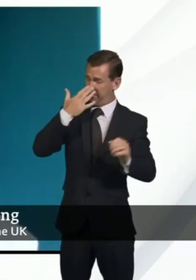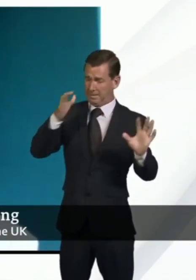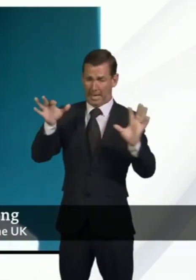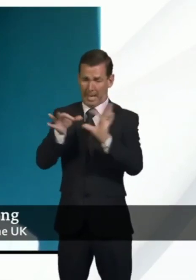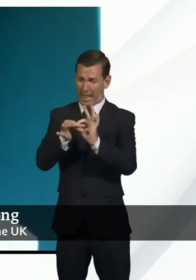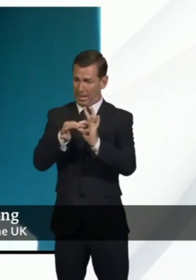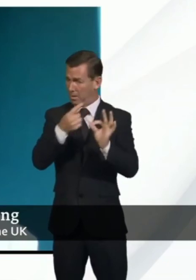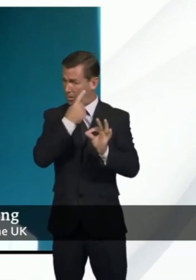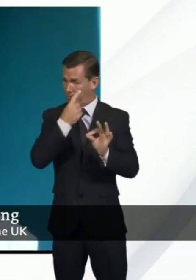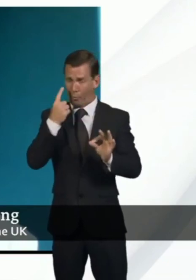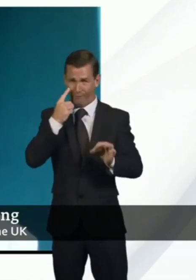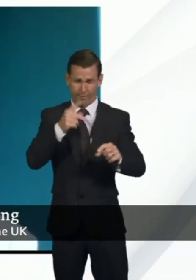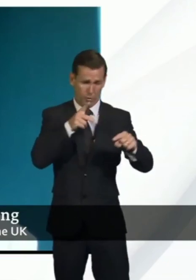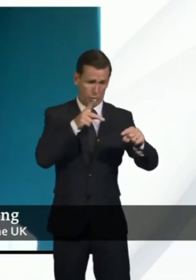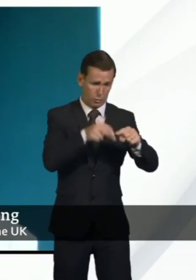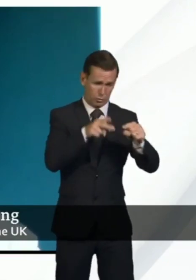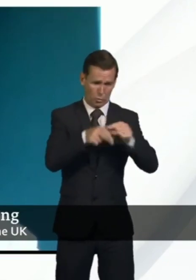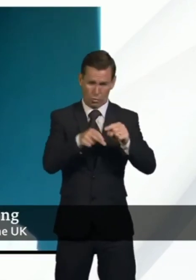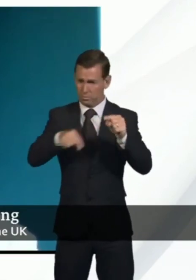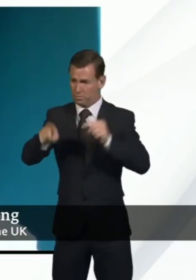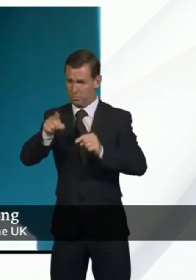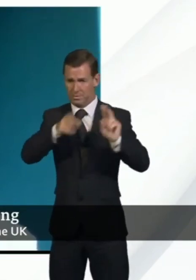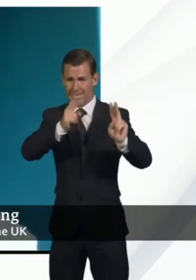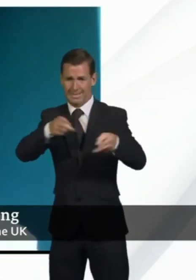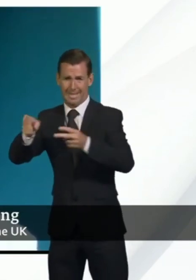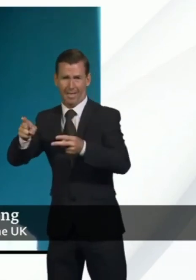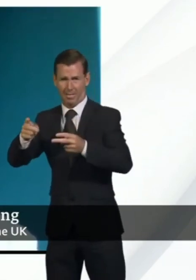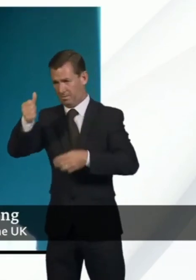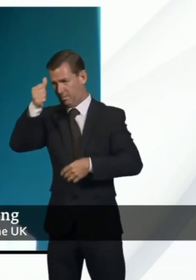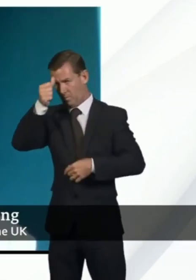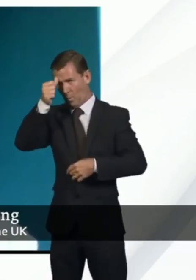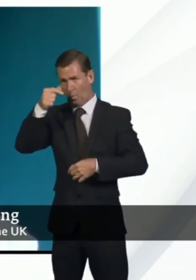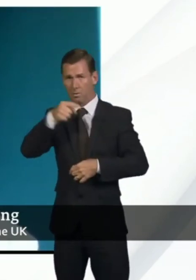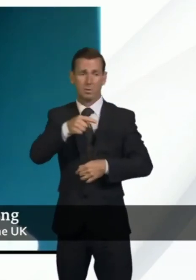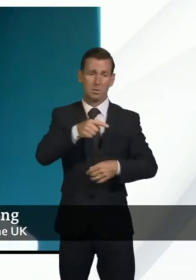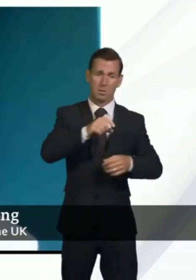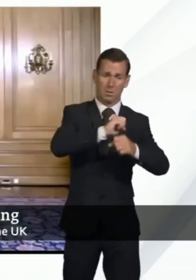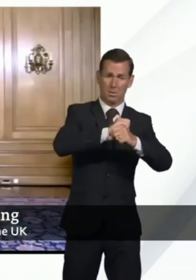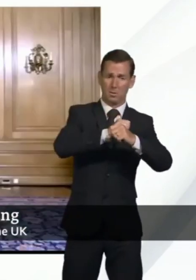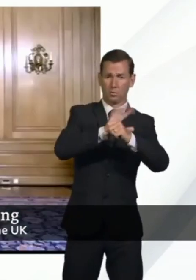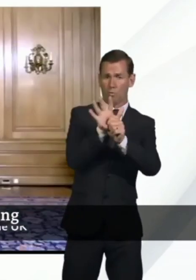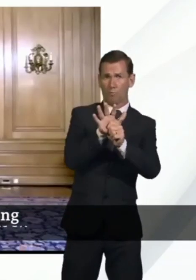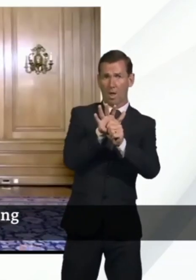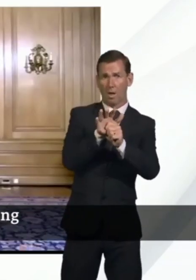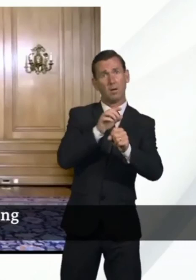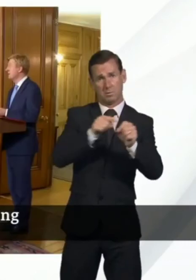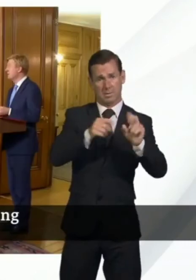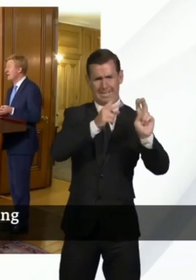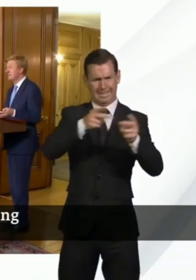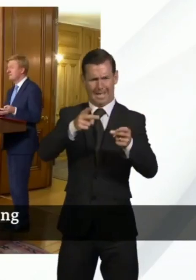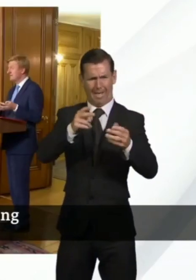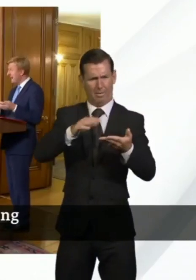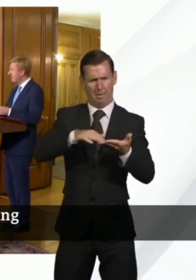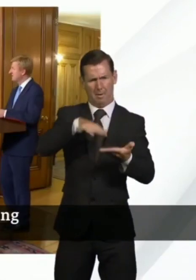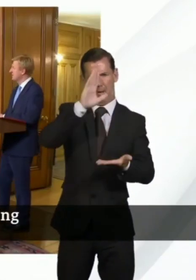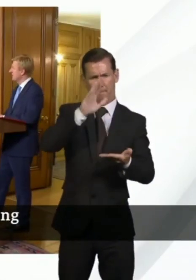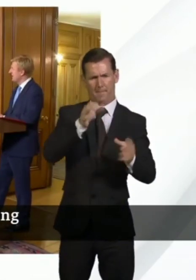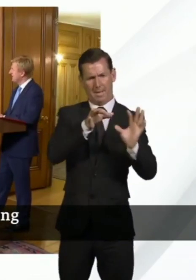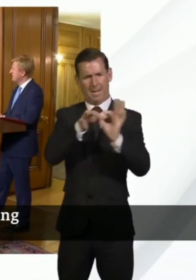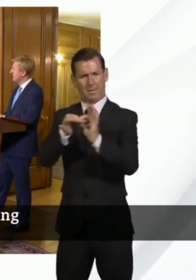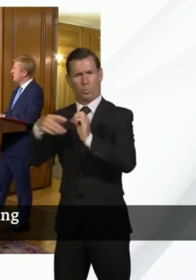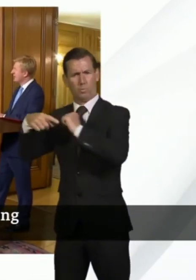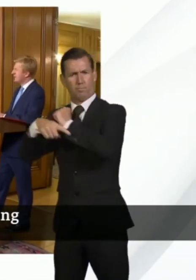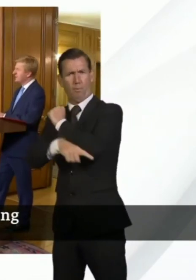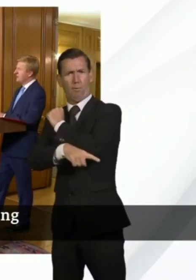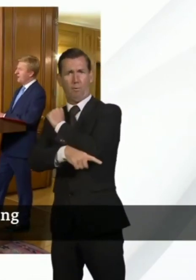mortality rates and coronavirus has already been established by the ONS yes it's a good question I know that the prime minister is passionate